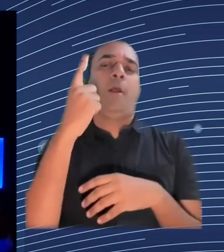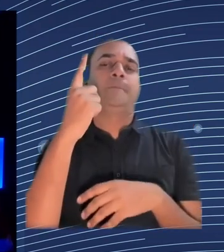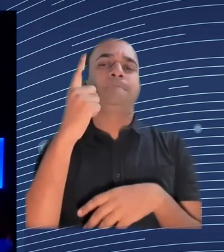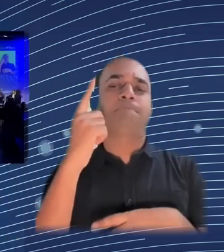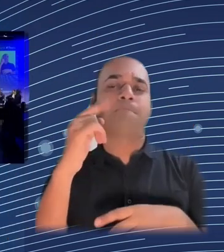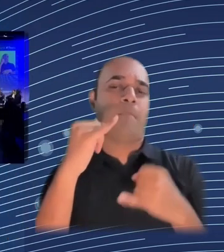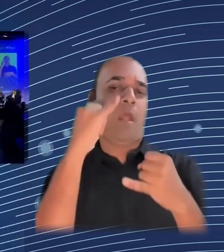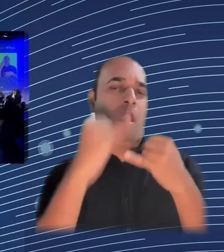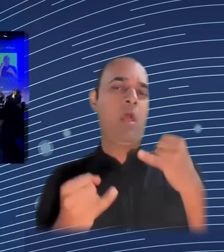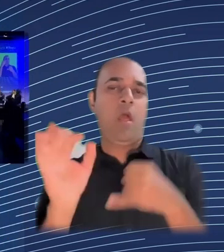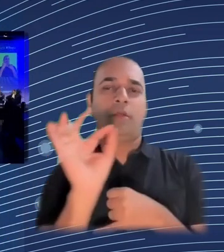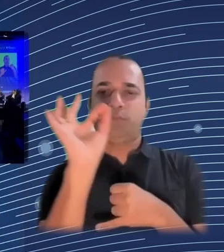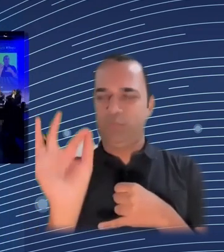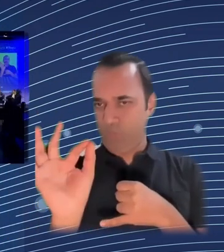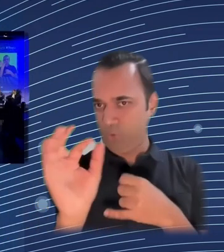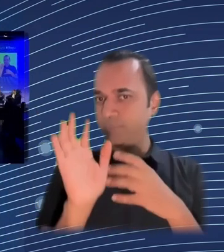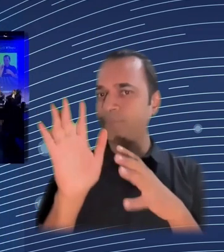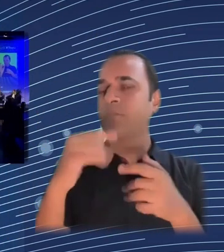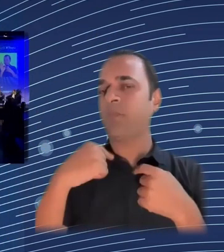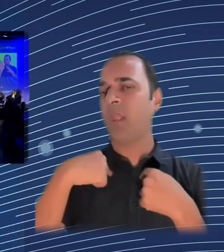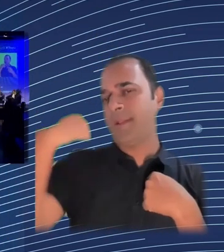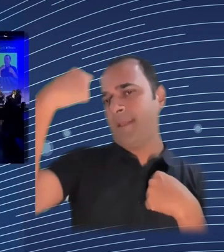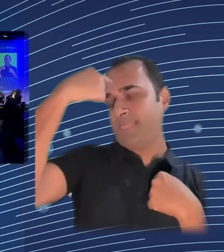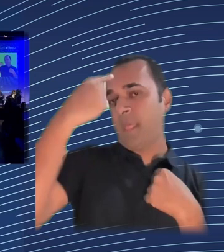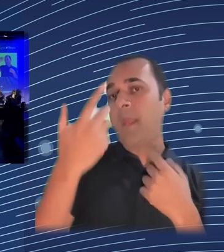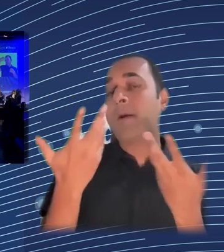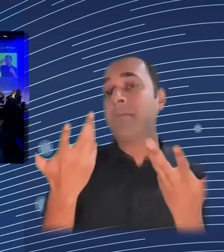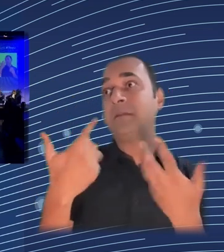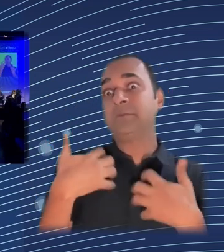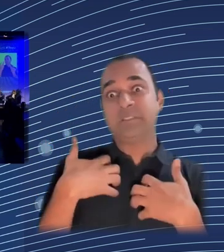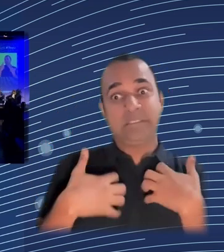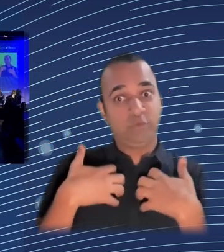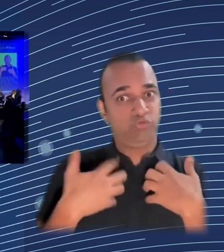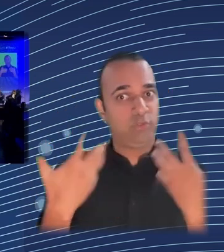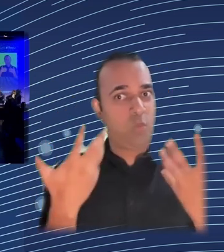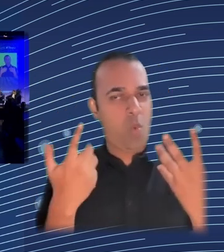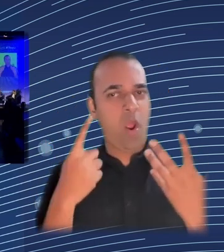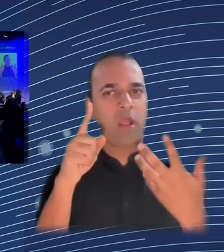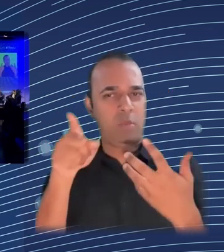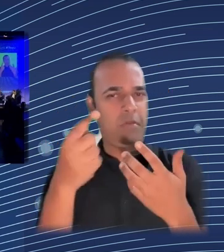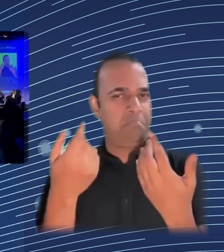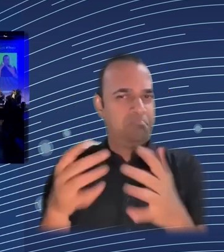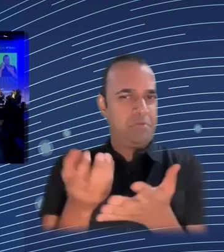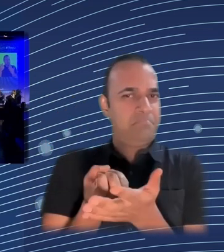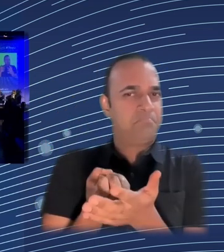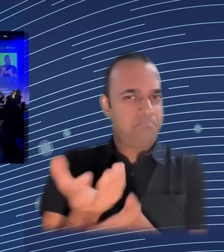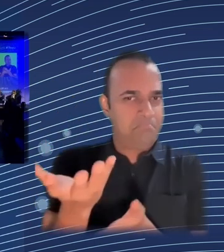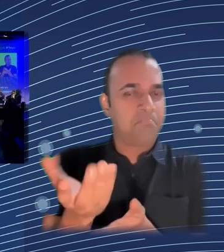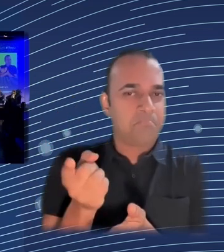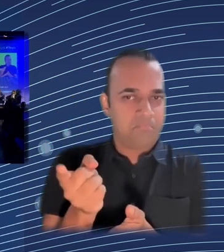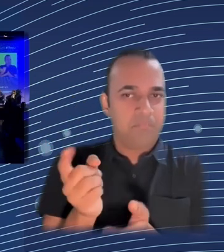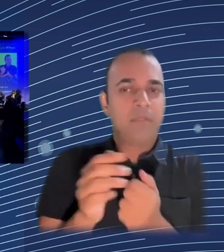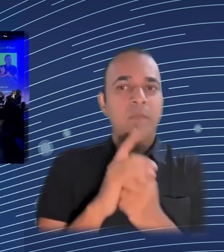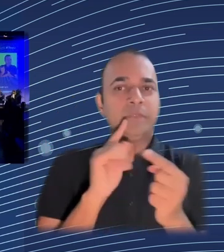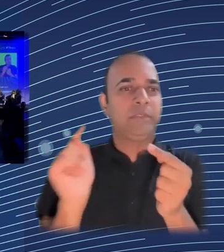tension between data protection on the one hand and maybe protecting health and safety on the other because